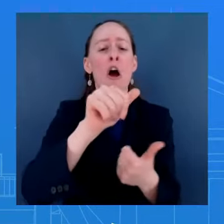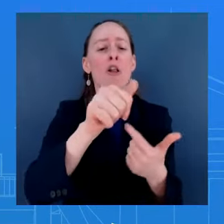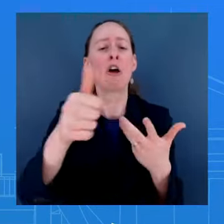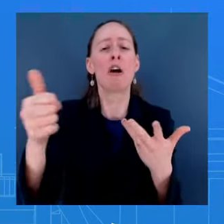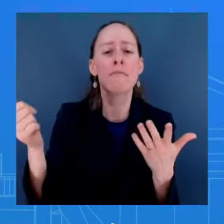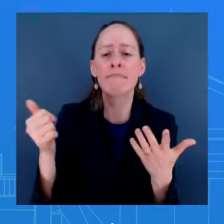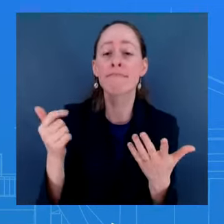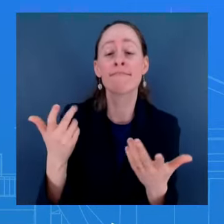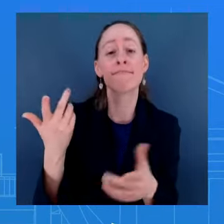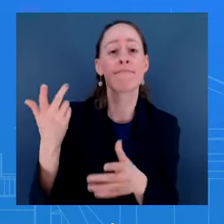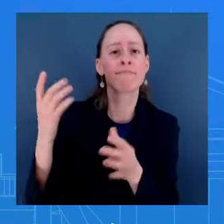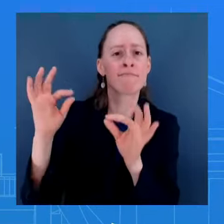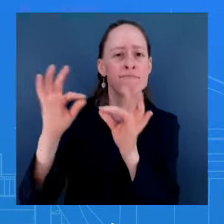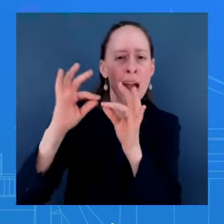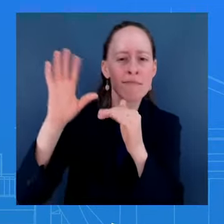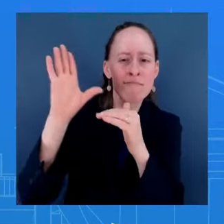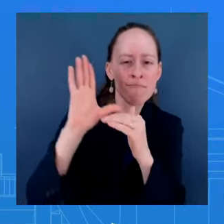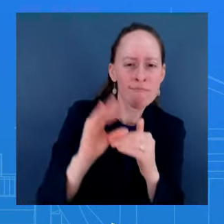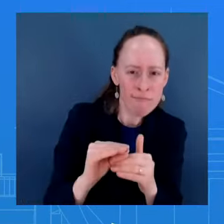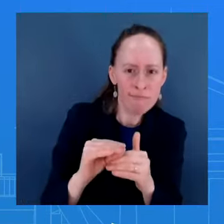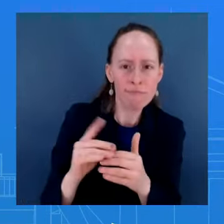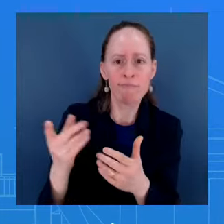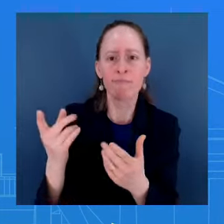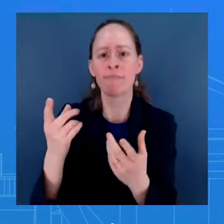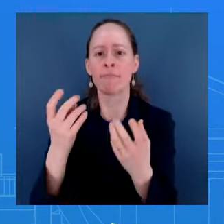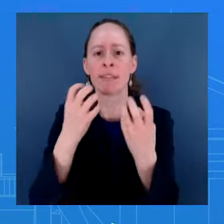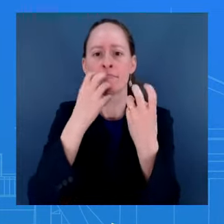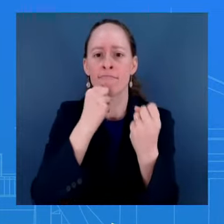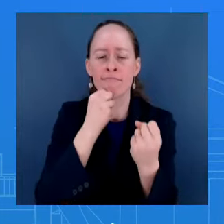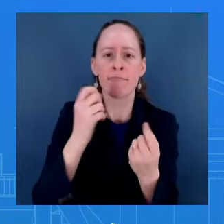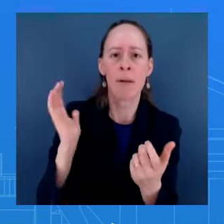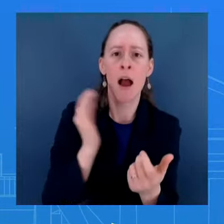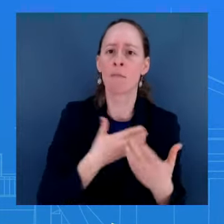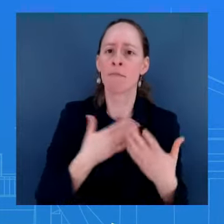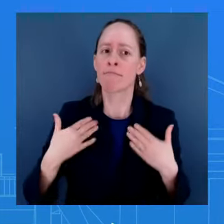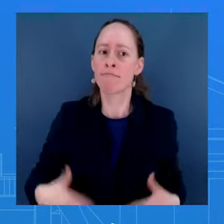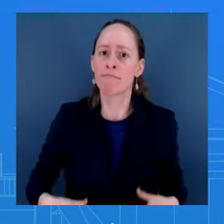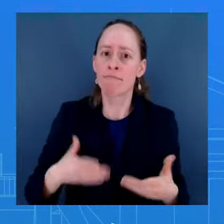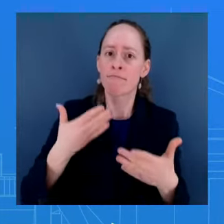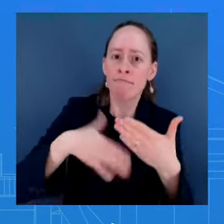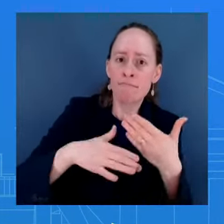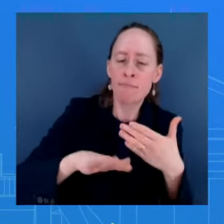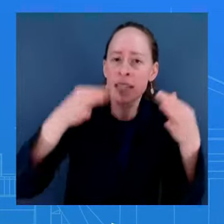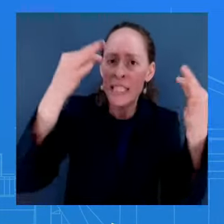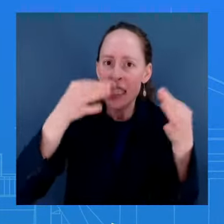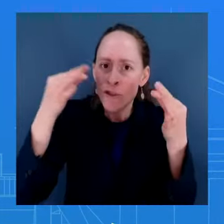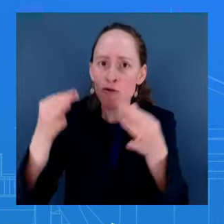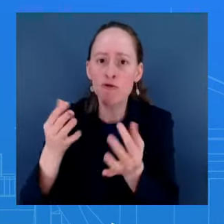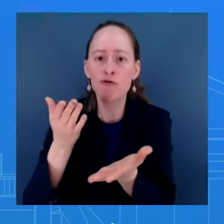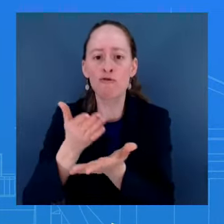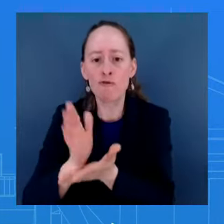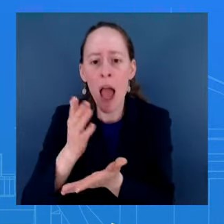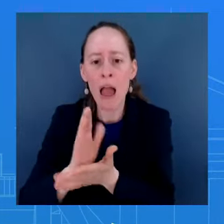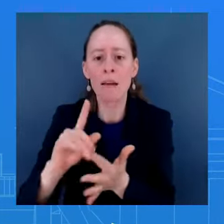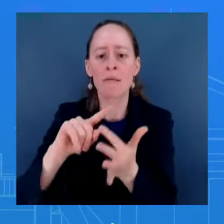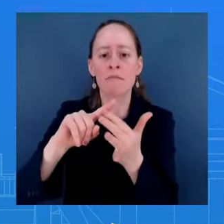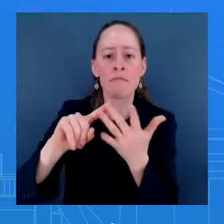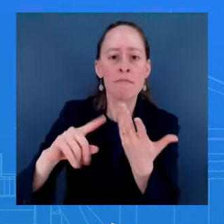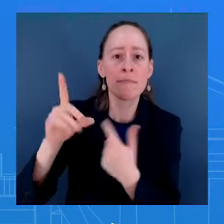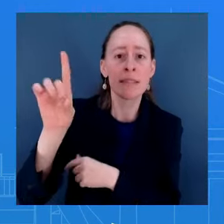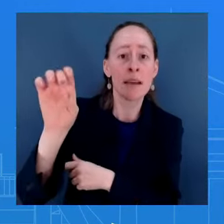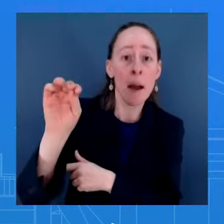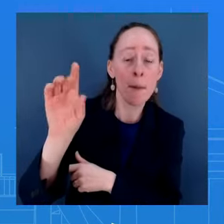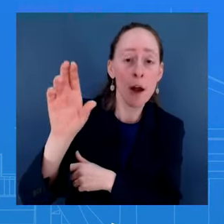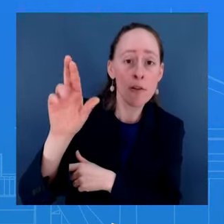So he's going to talk about that, talk about the future, talk about his vision for the American people. He's an optimistic guy, as we know, but I don't have a